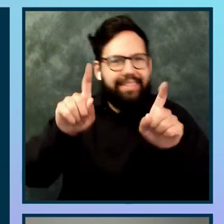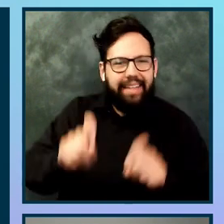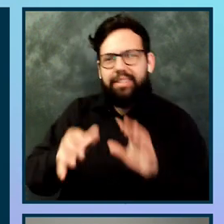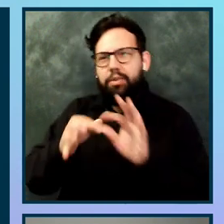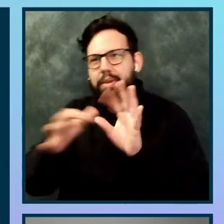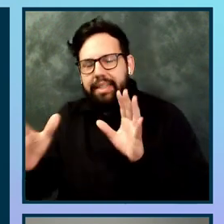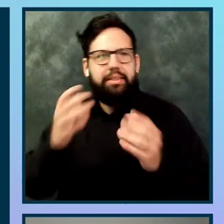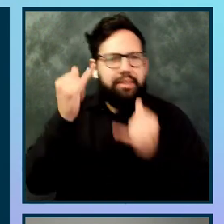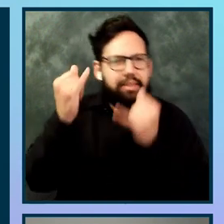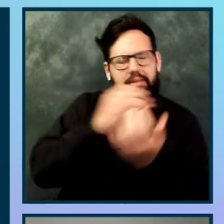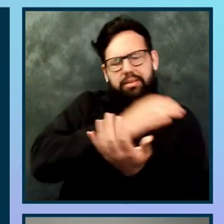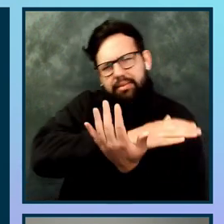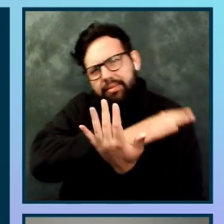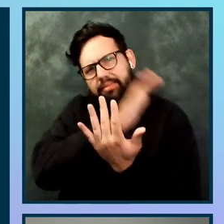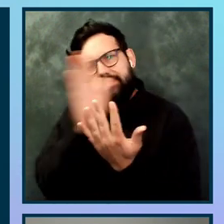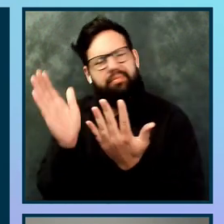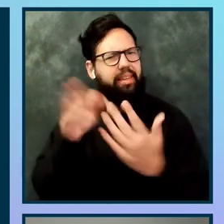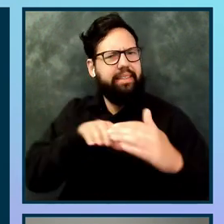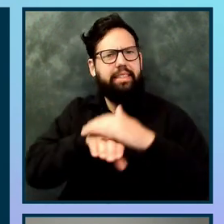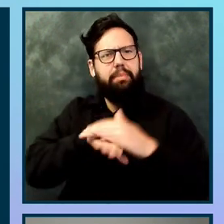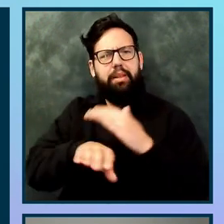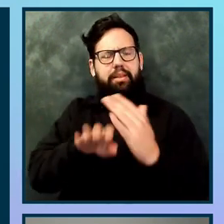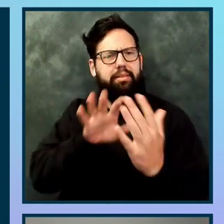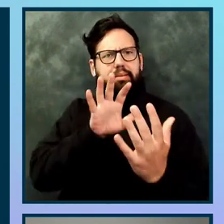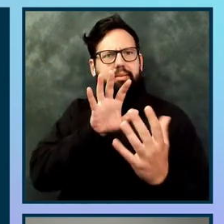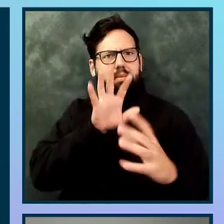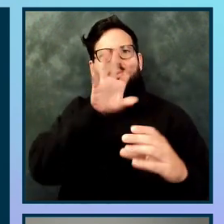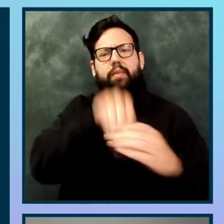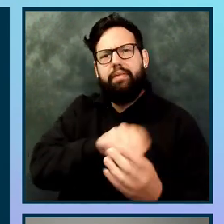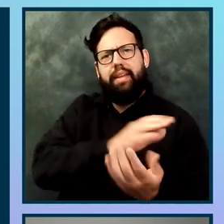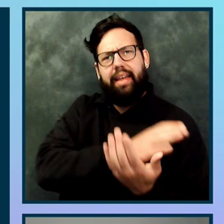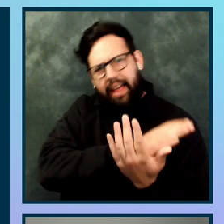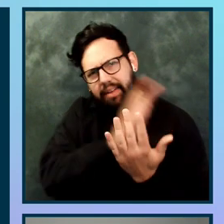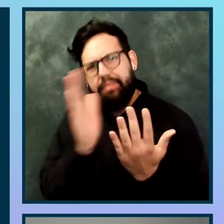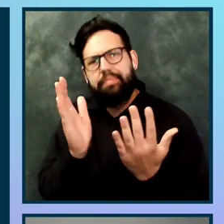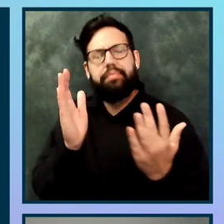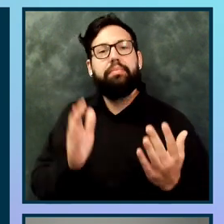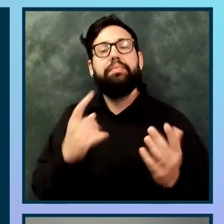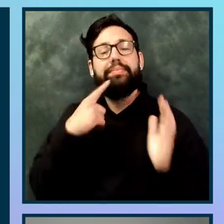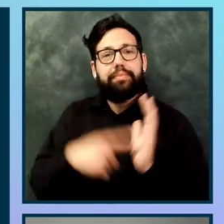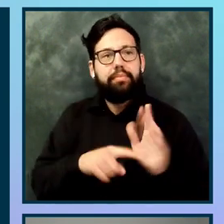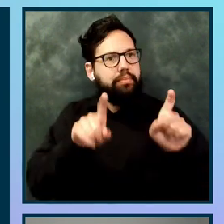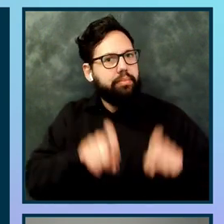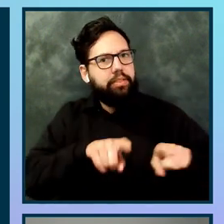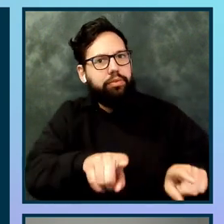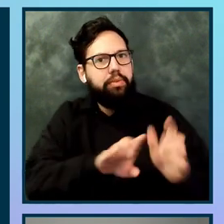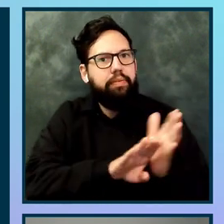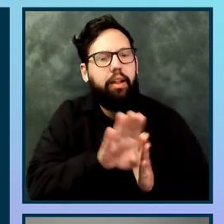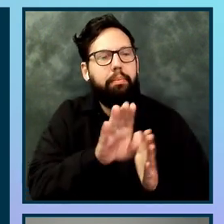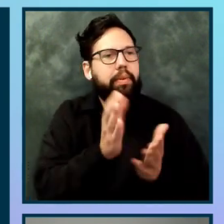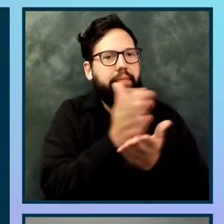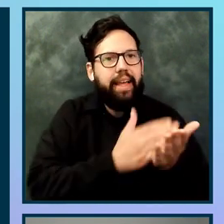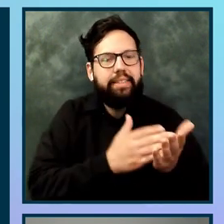we, we mentioned before about testing in the, during the development phase in the code, testing,